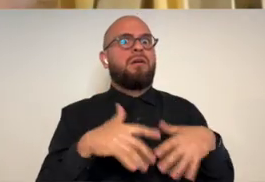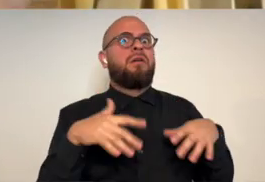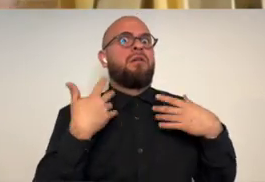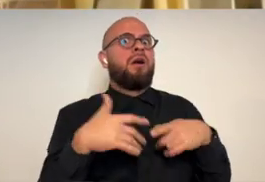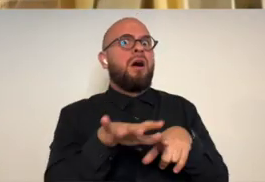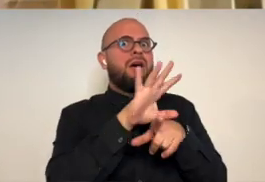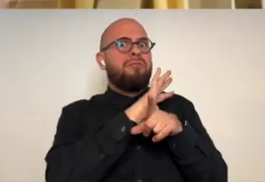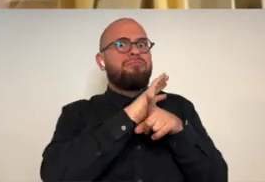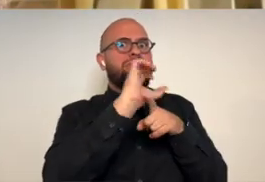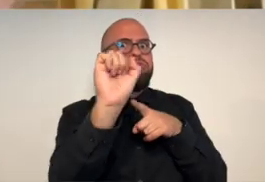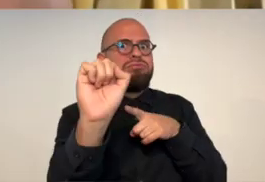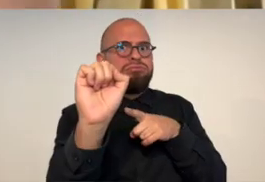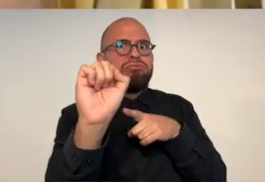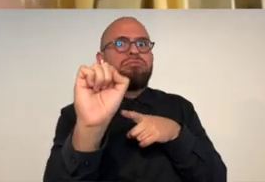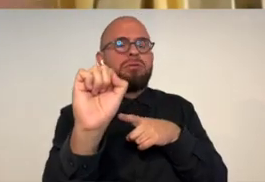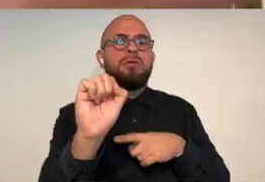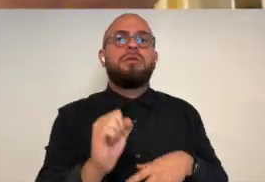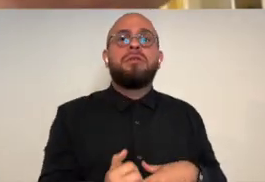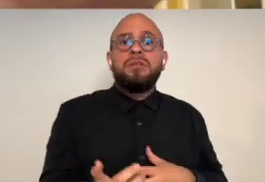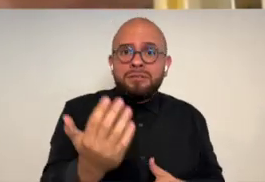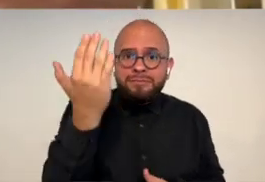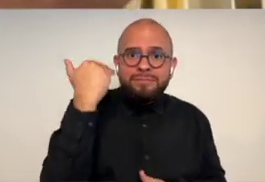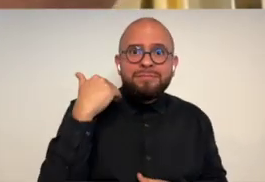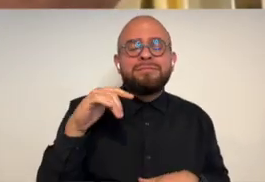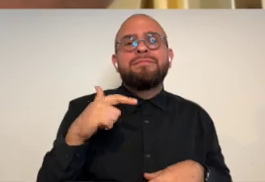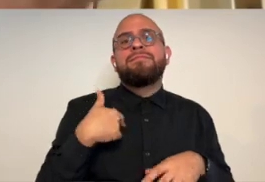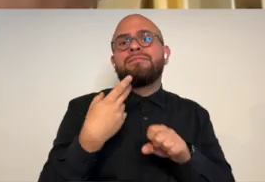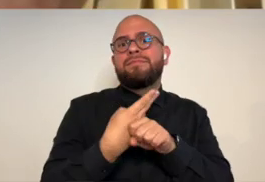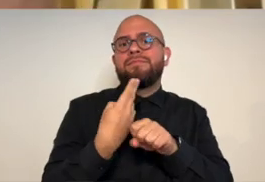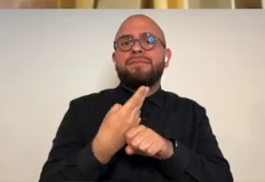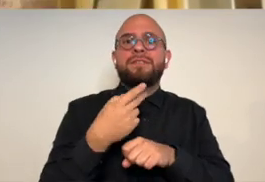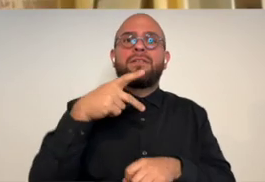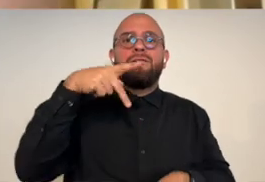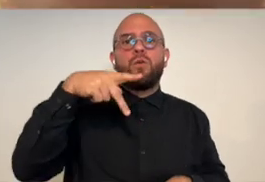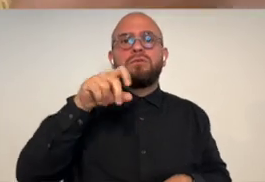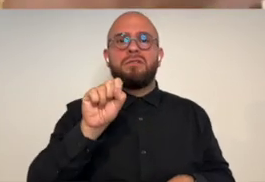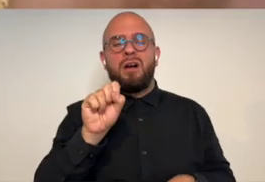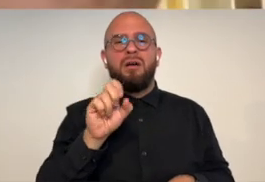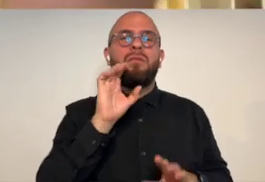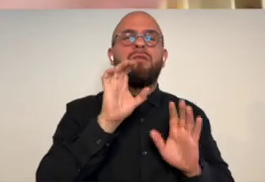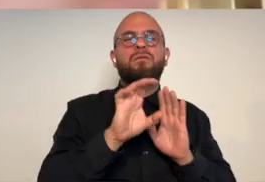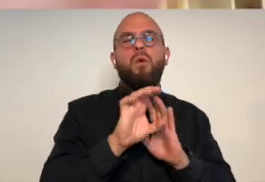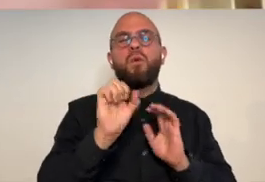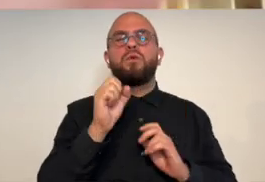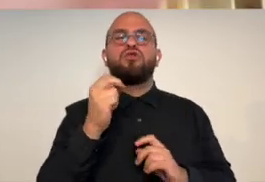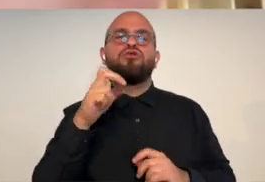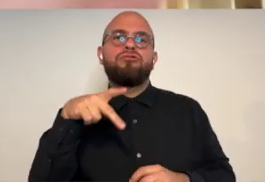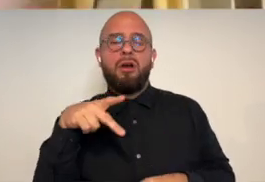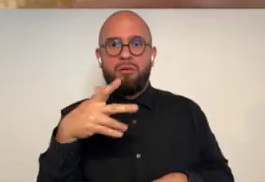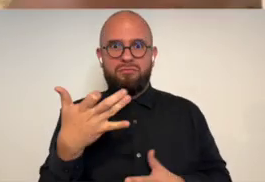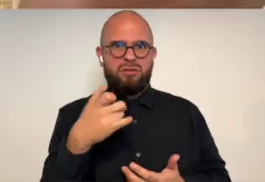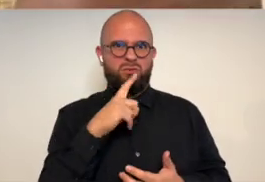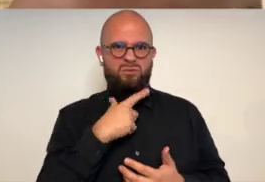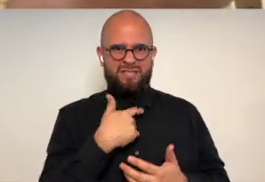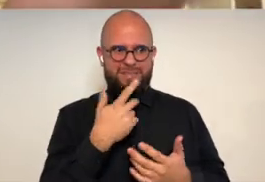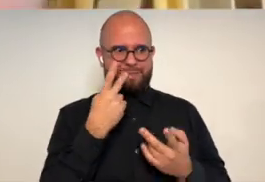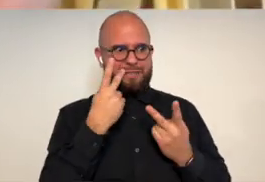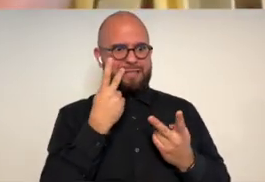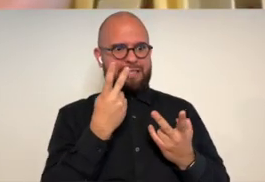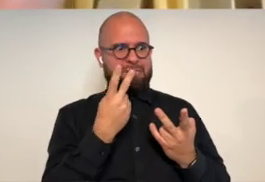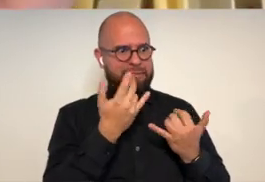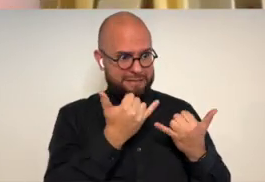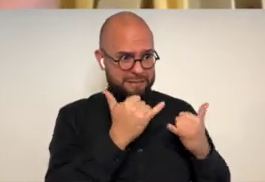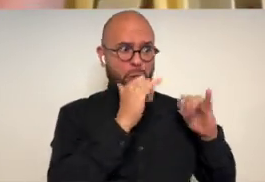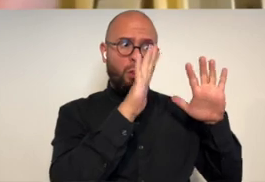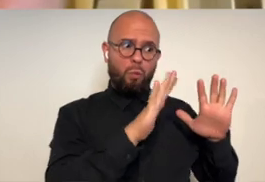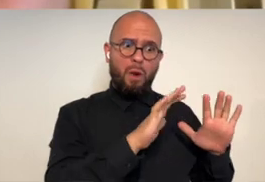and the technology is phenomenal right now you know um i was original with photoshop 20 years ago